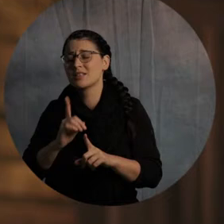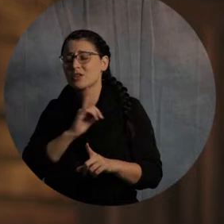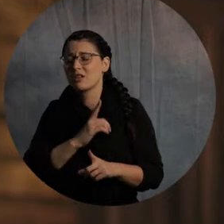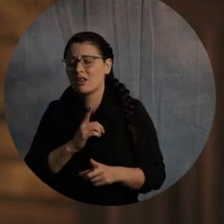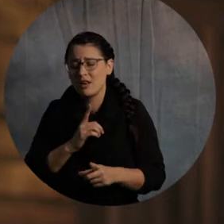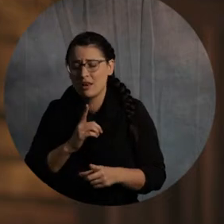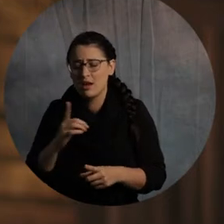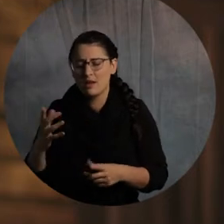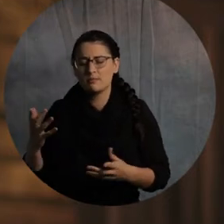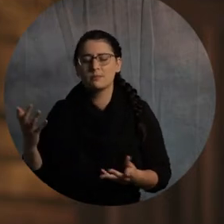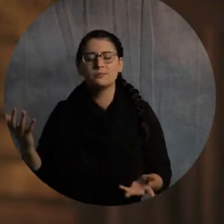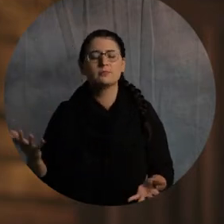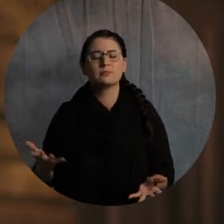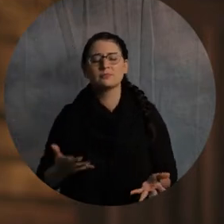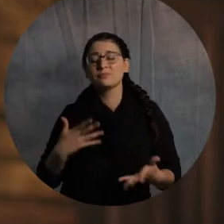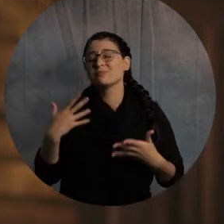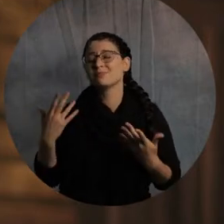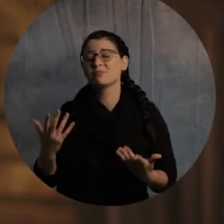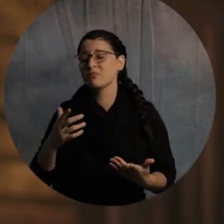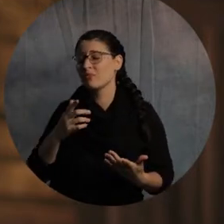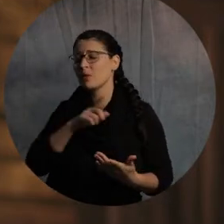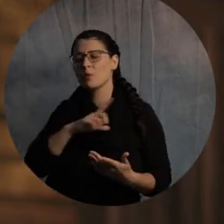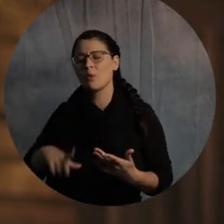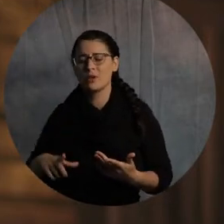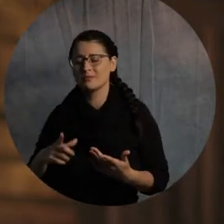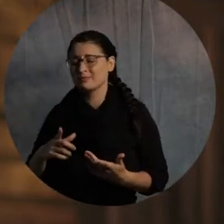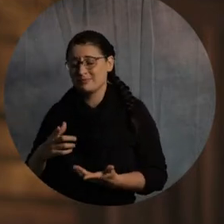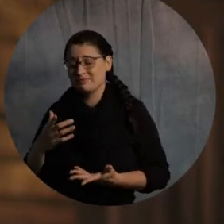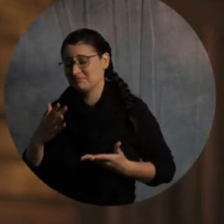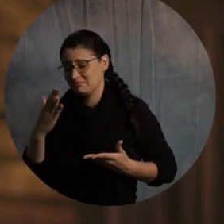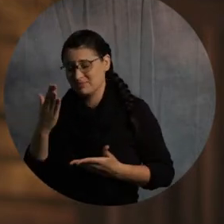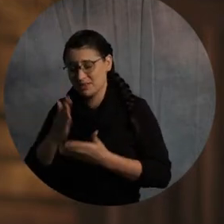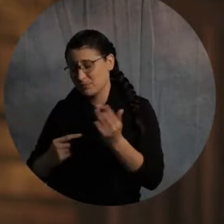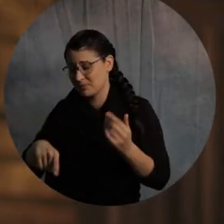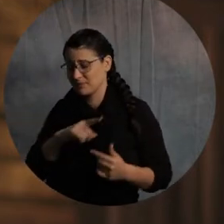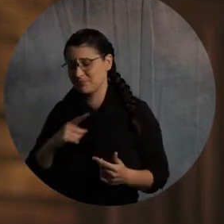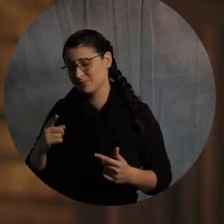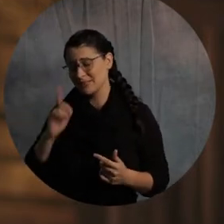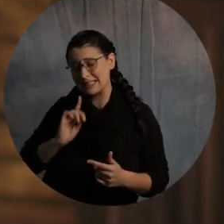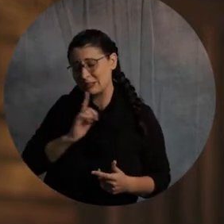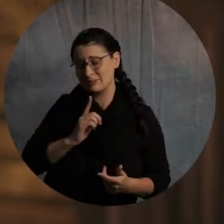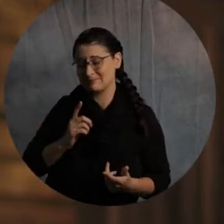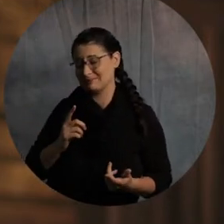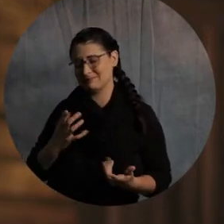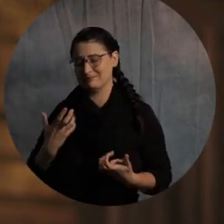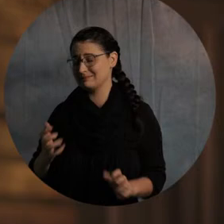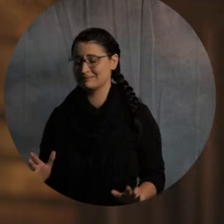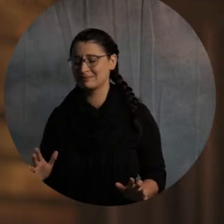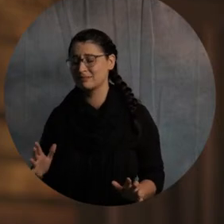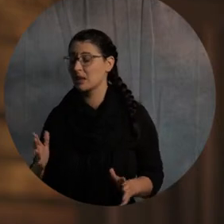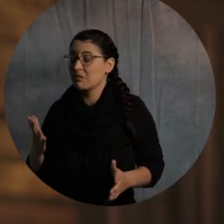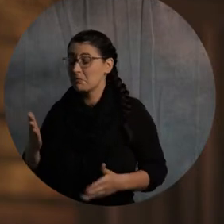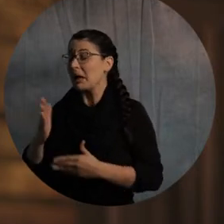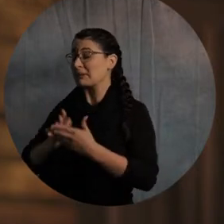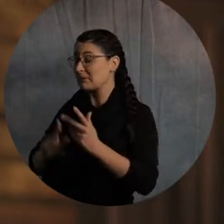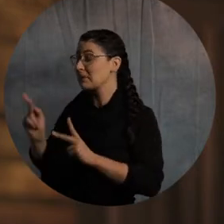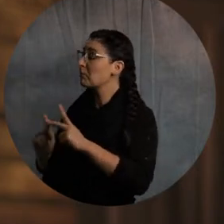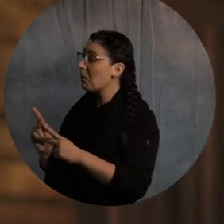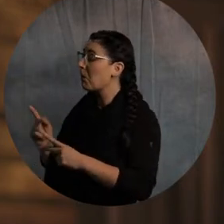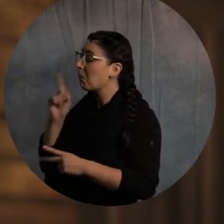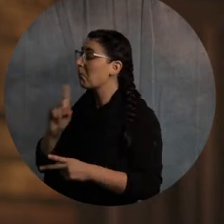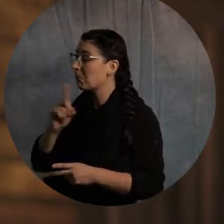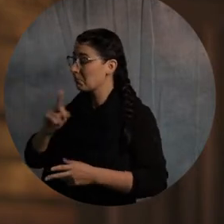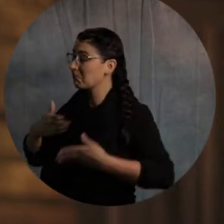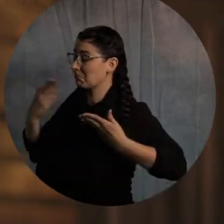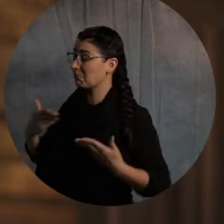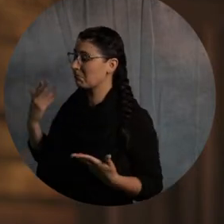Lord, there's some folks that are single and they don't want to be single. And there's some folks that are single and they're really happy about being single right now.